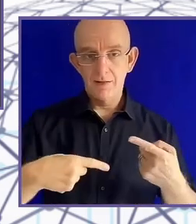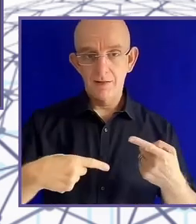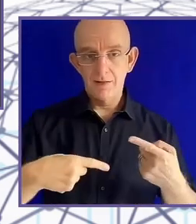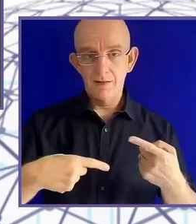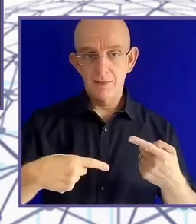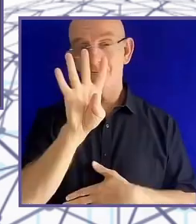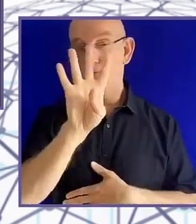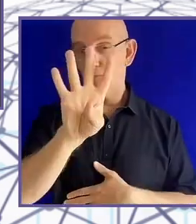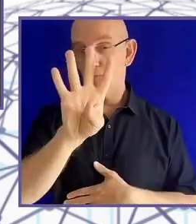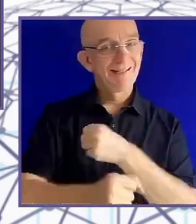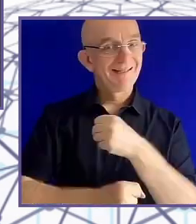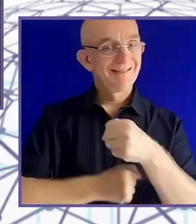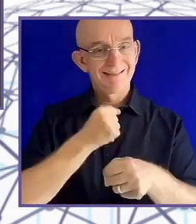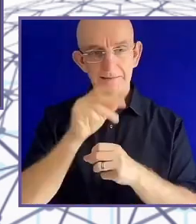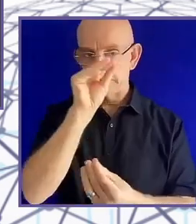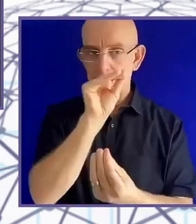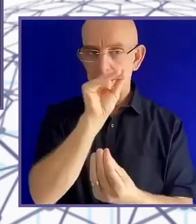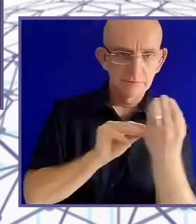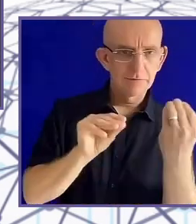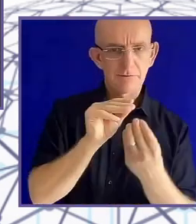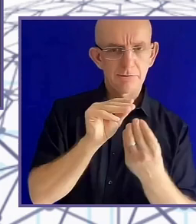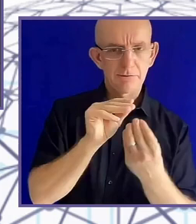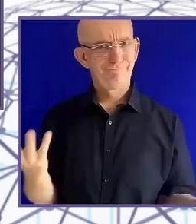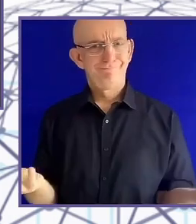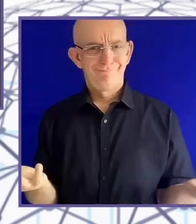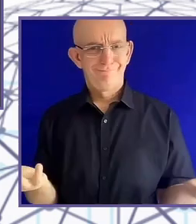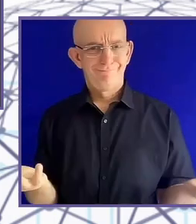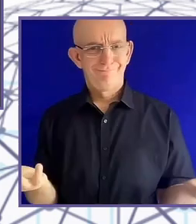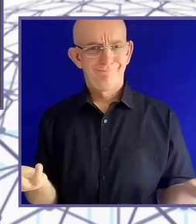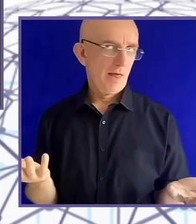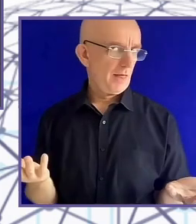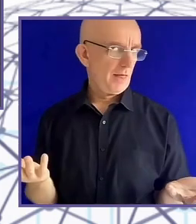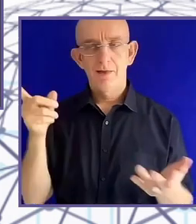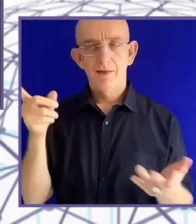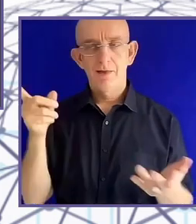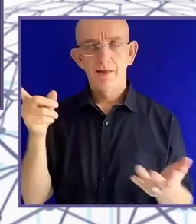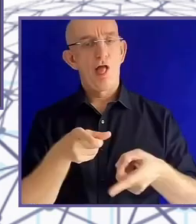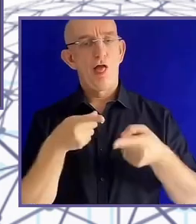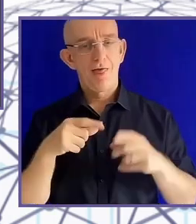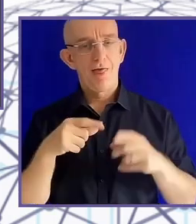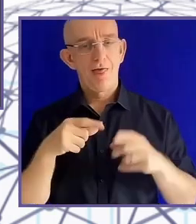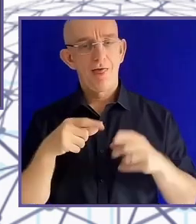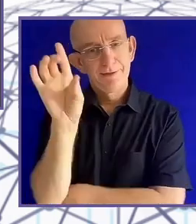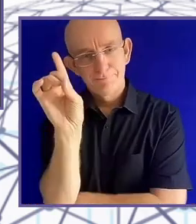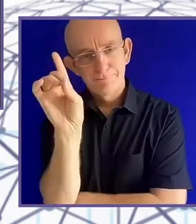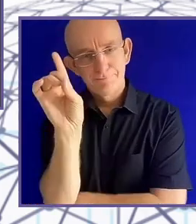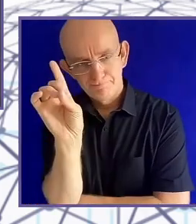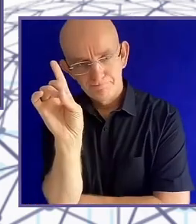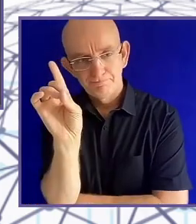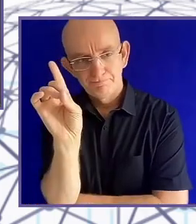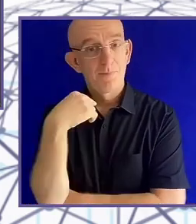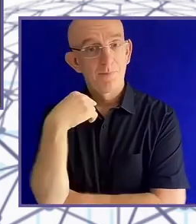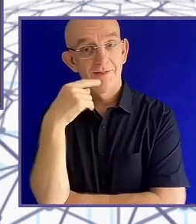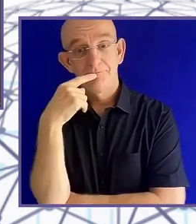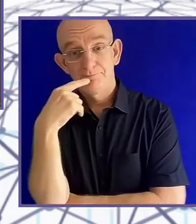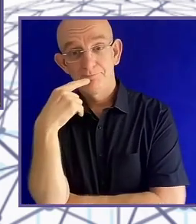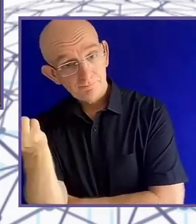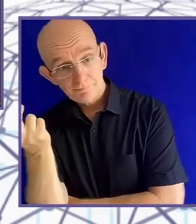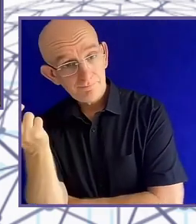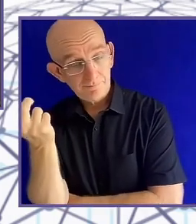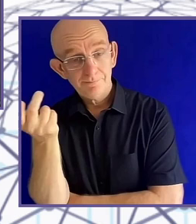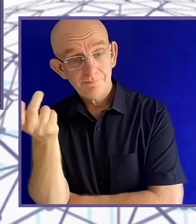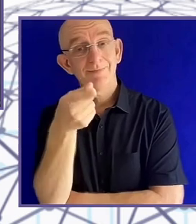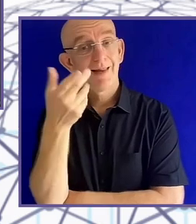but I've improved it. I've got a much better model, let me tell you. But eventually, people like Pete that you met today,